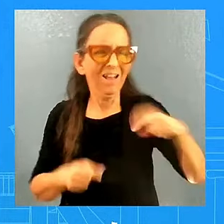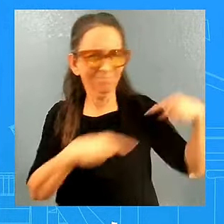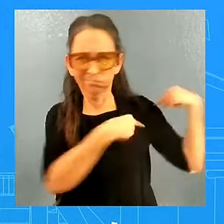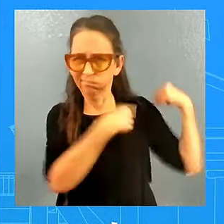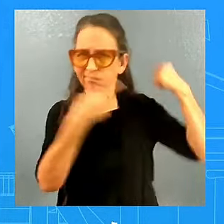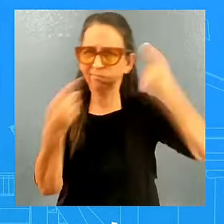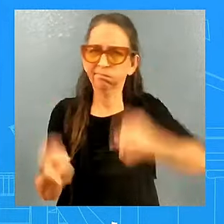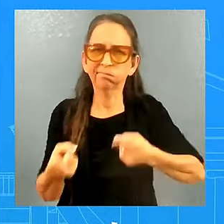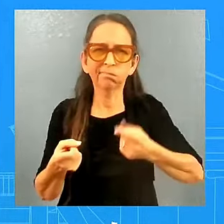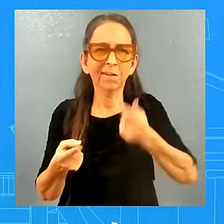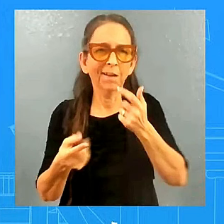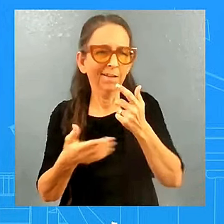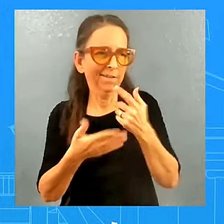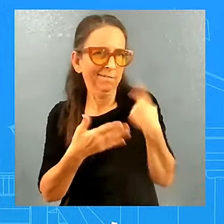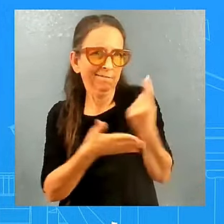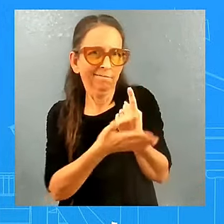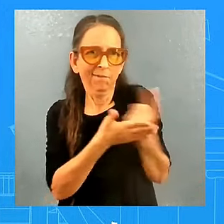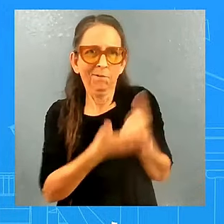And so